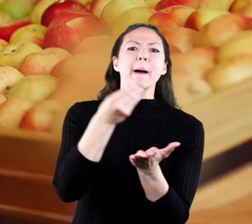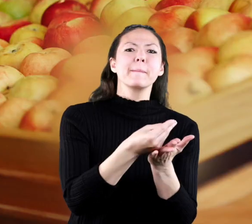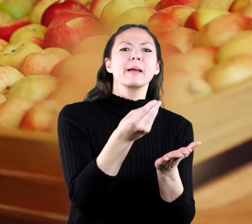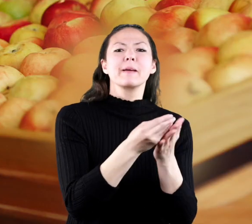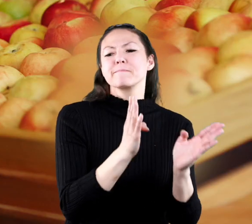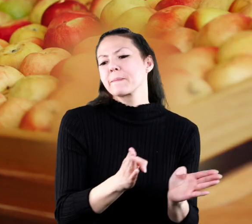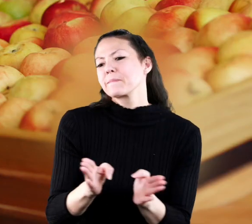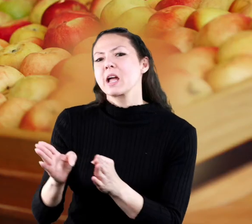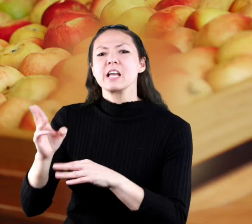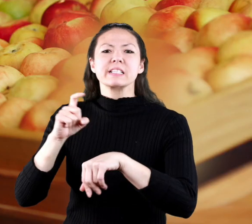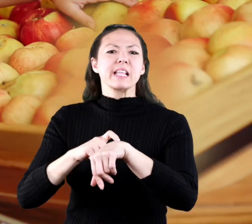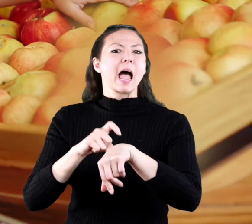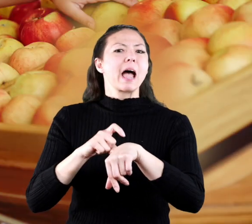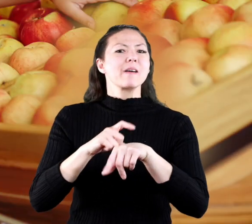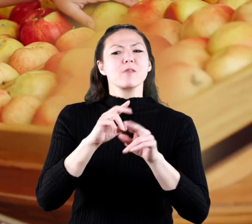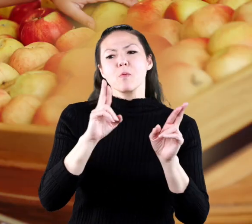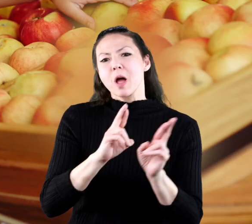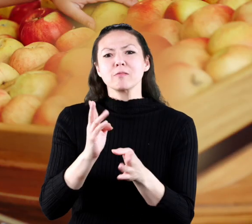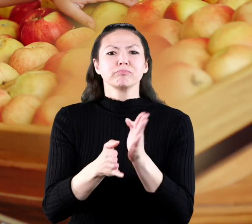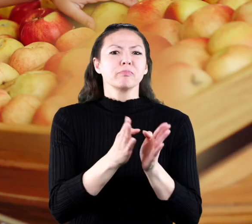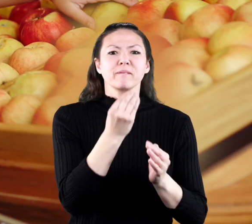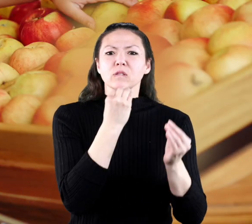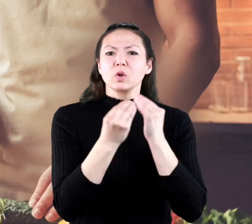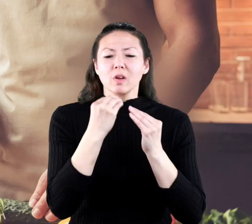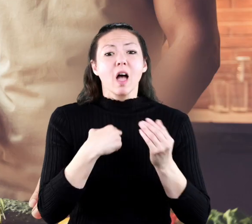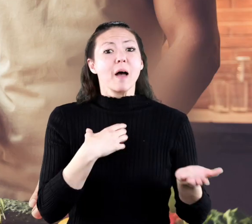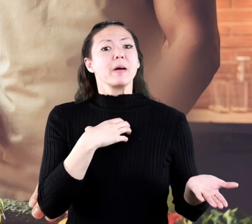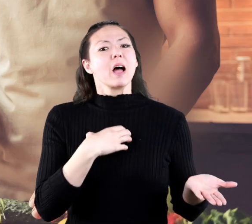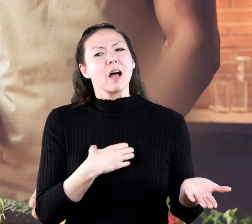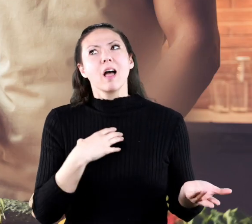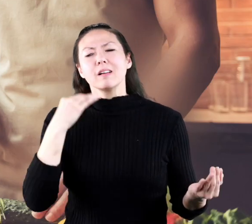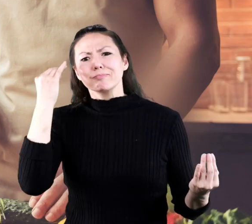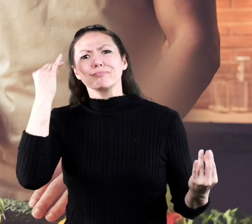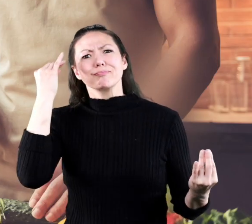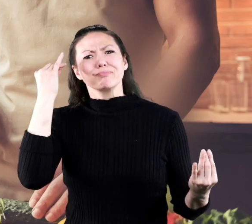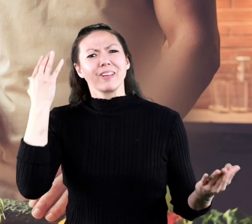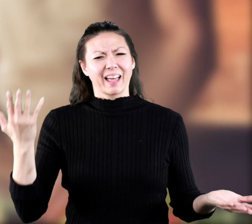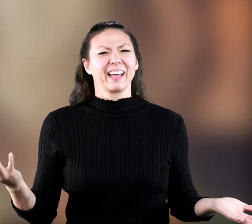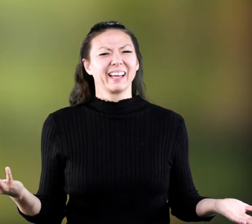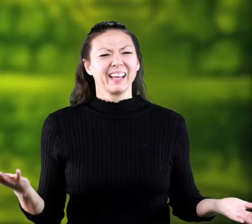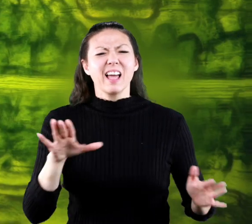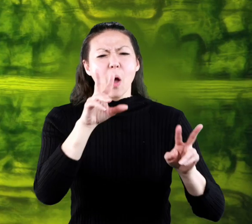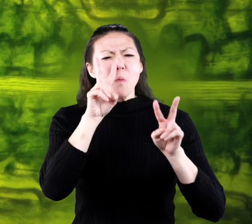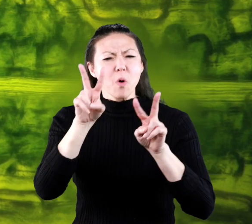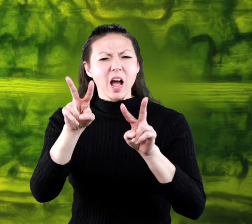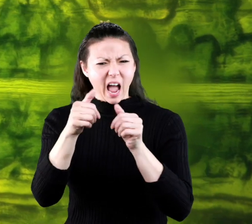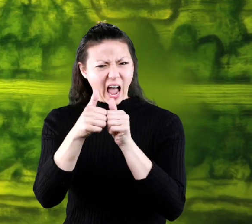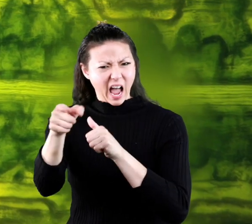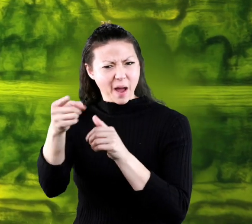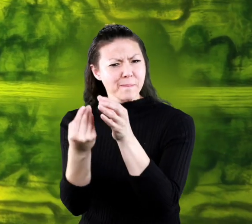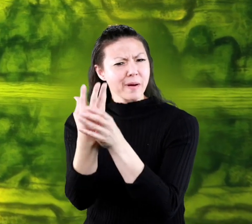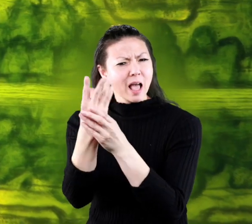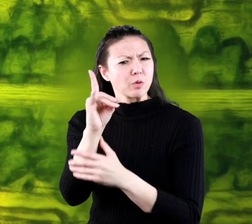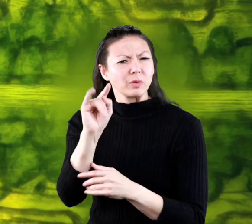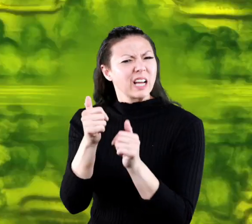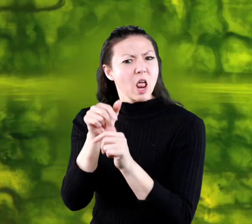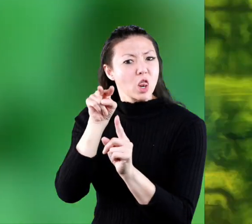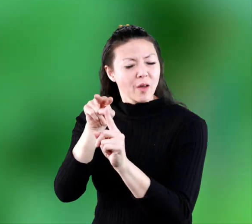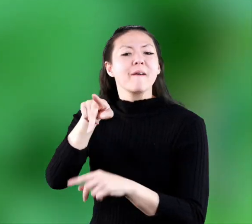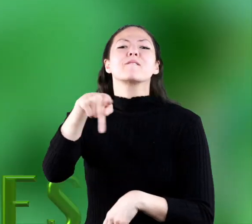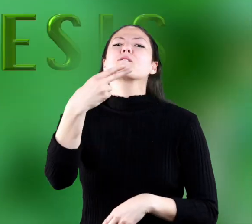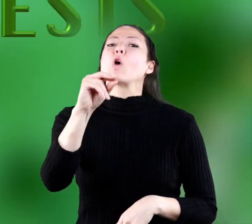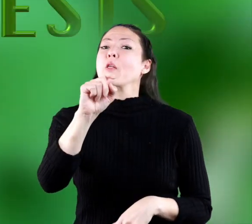and time and preparation it takes work i'm hungry just thinking about it but watch how plants do it